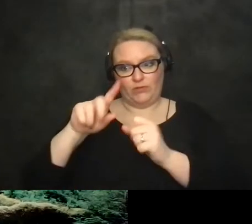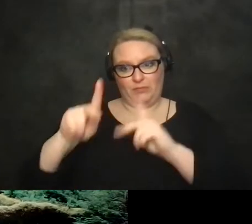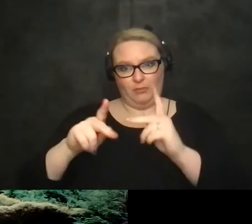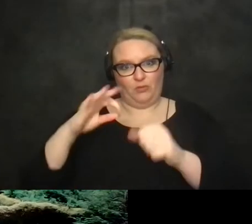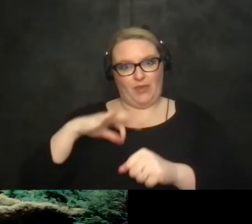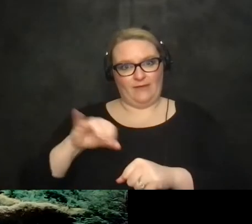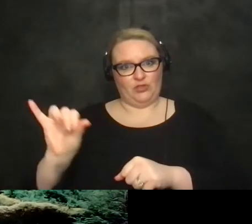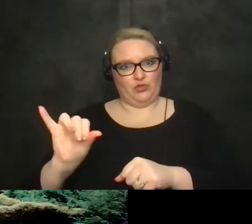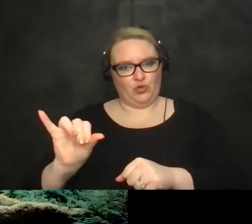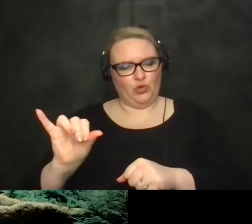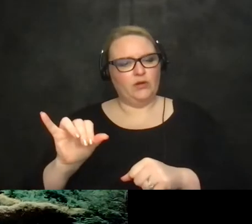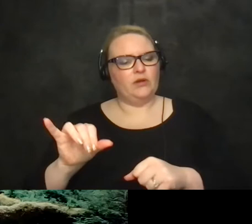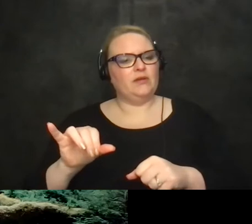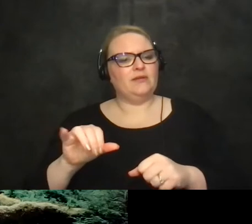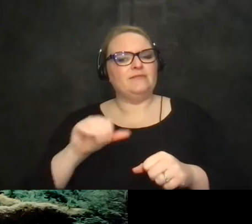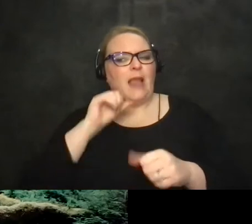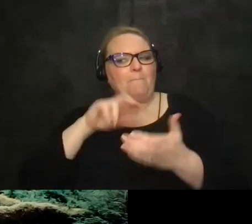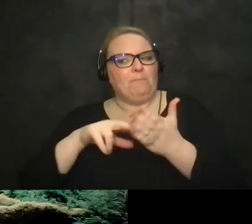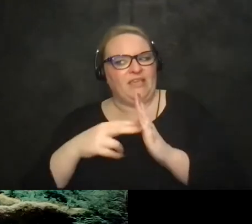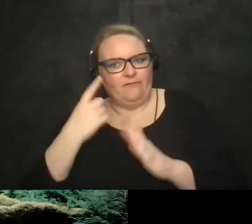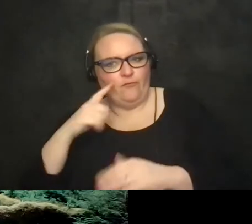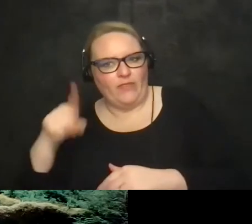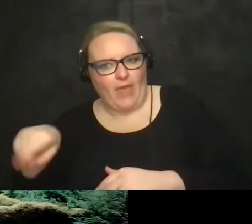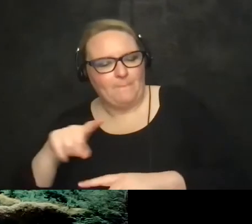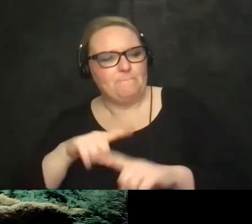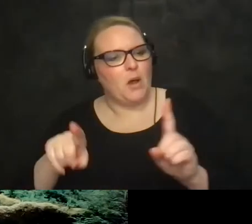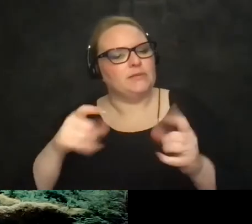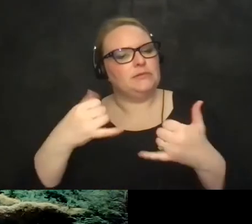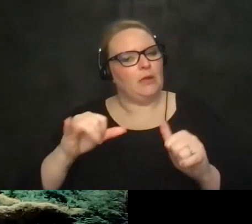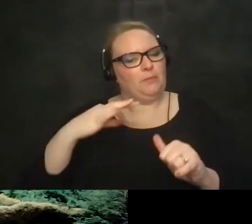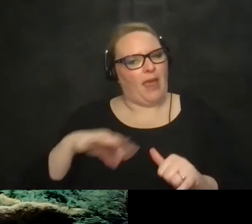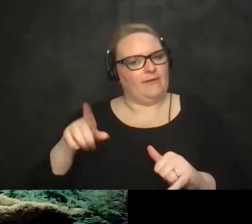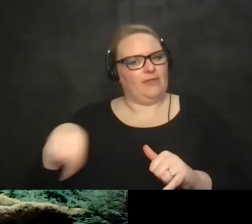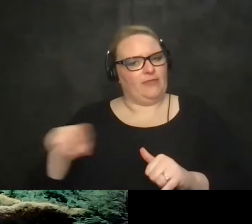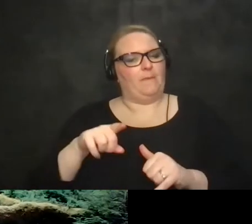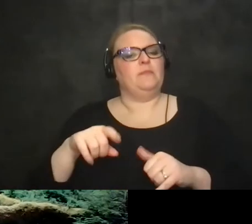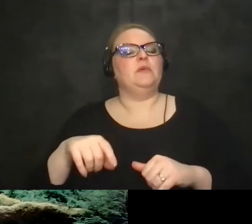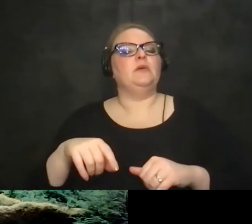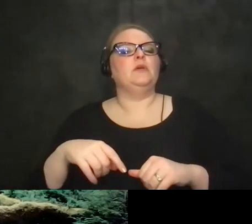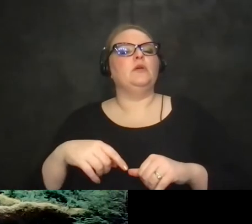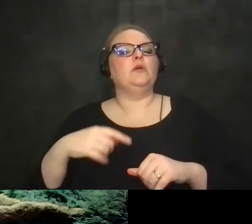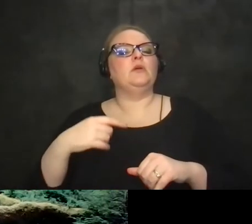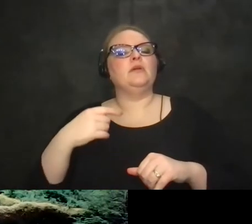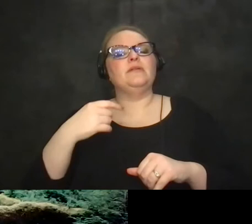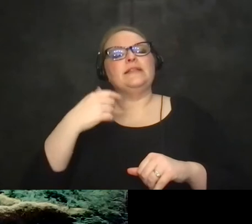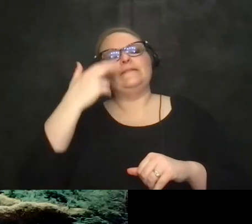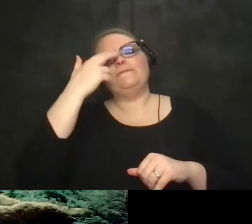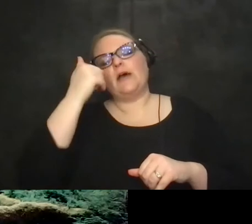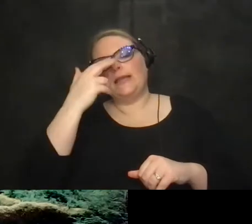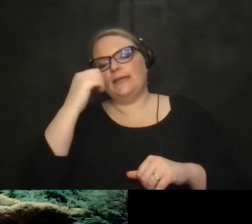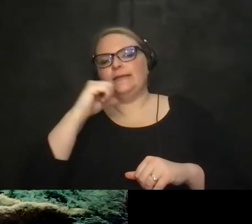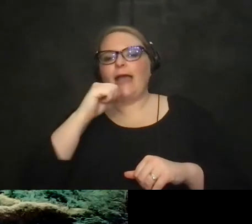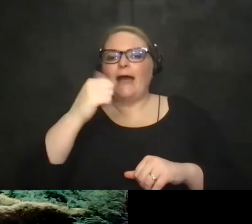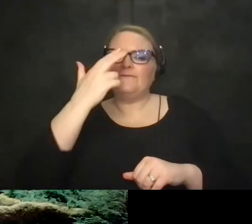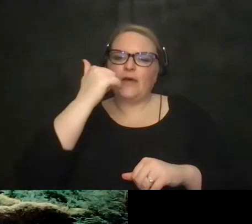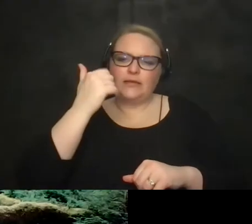audience or recipient but i would say you know one of the comical it's not funny because it's it's tragic